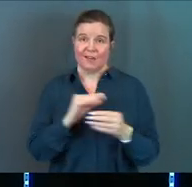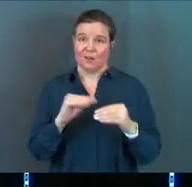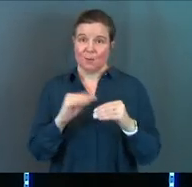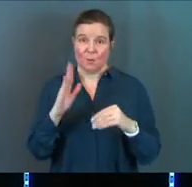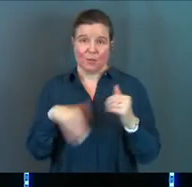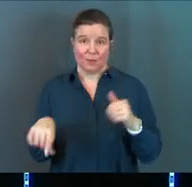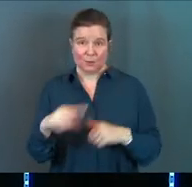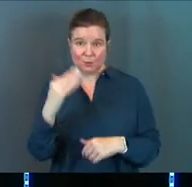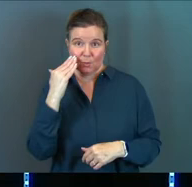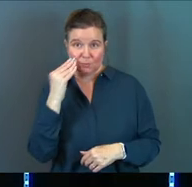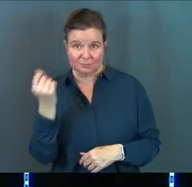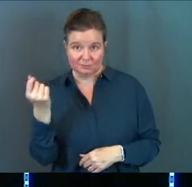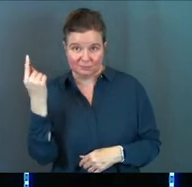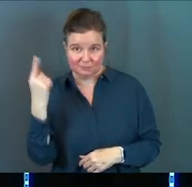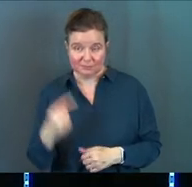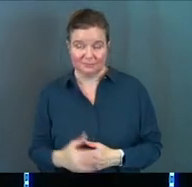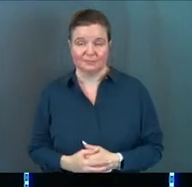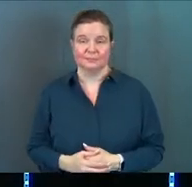more than you know.